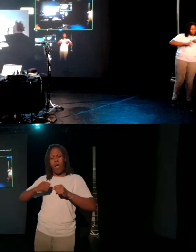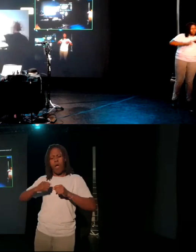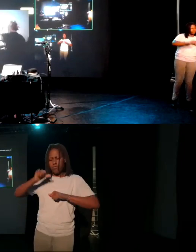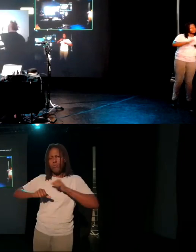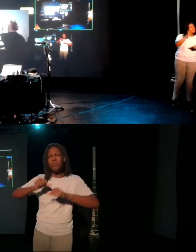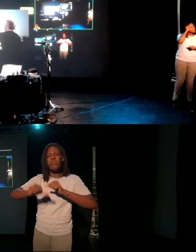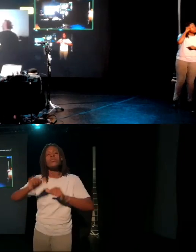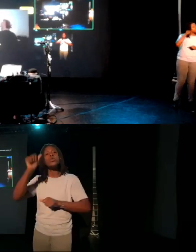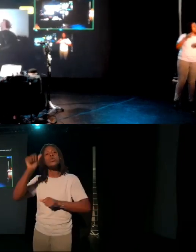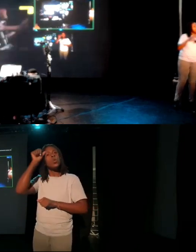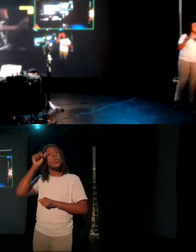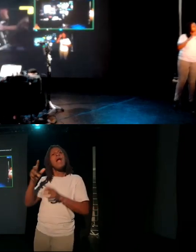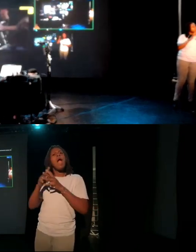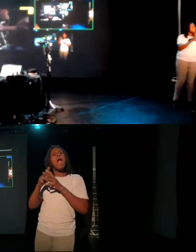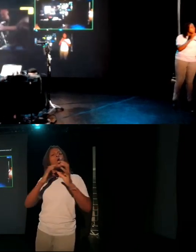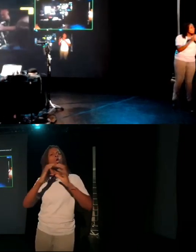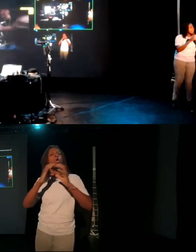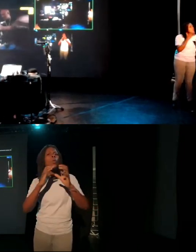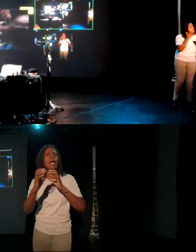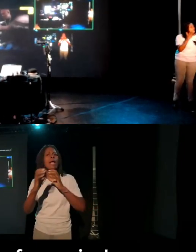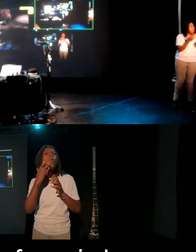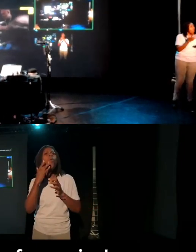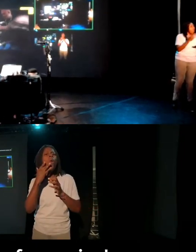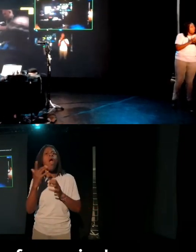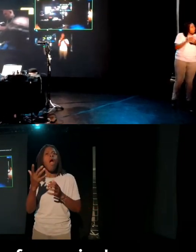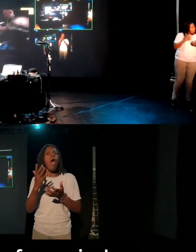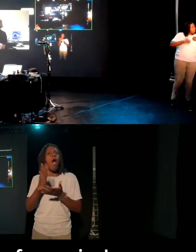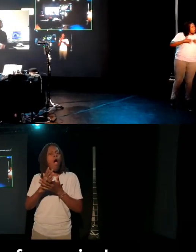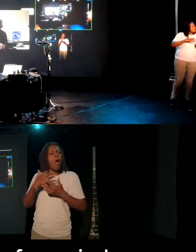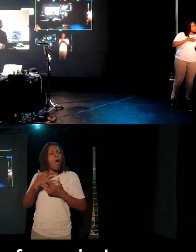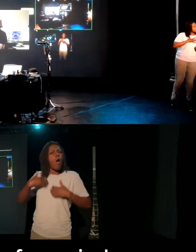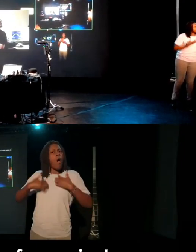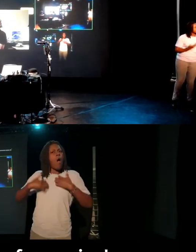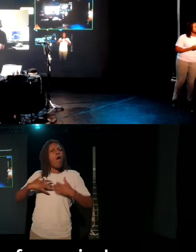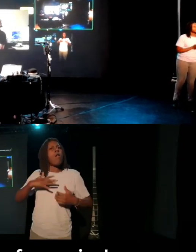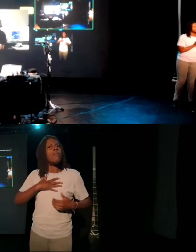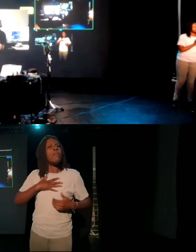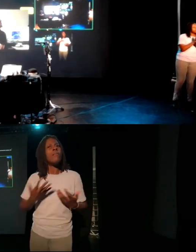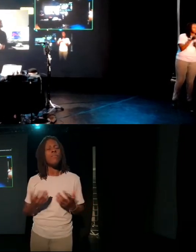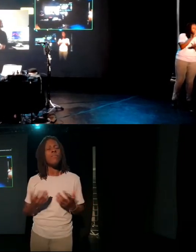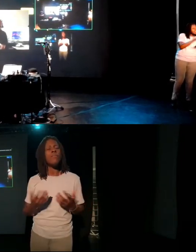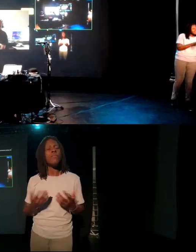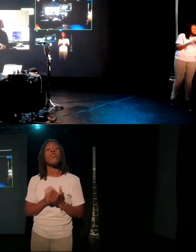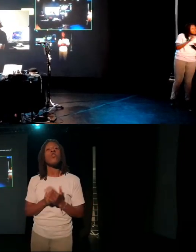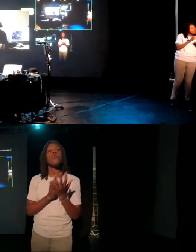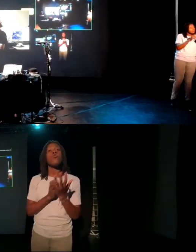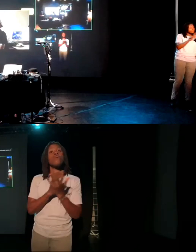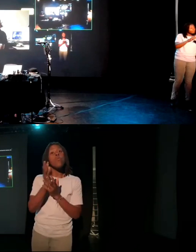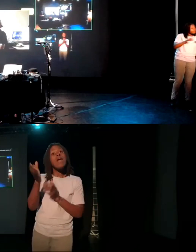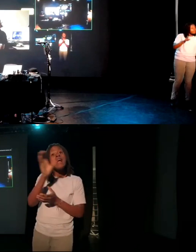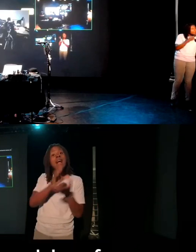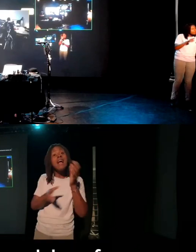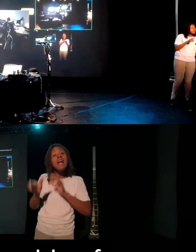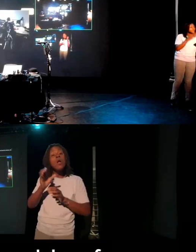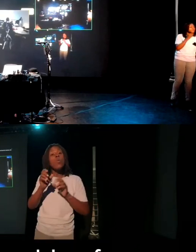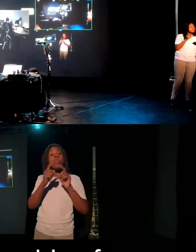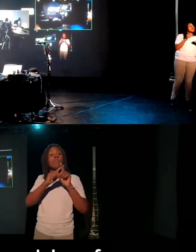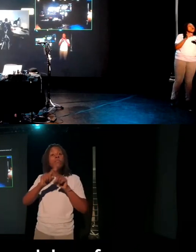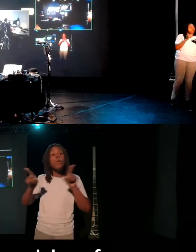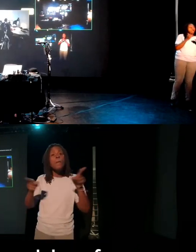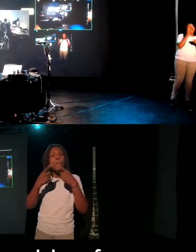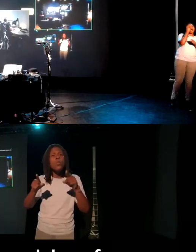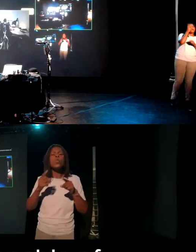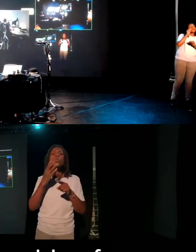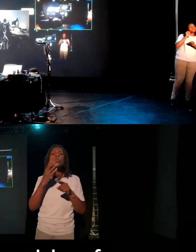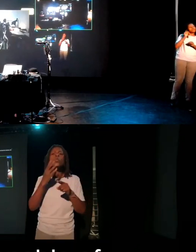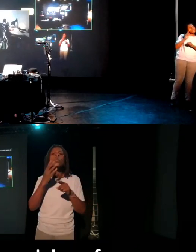Andy had a way of communicating when he was really enjoying something. Through experimenting with the kind of music he liked, just used that as a way of building up a kind of understanding of what